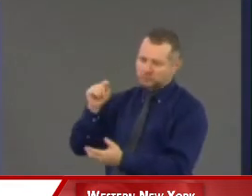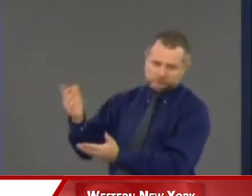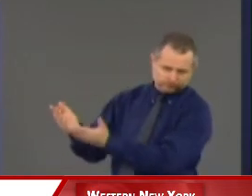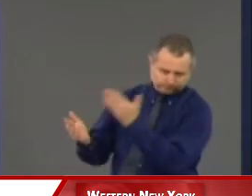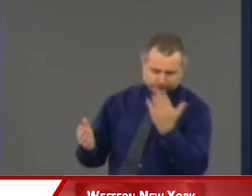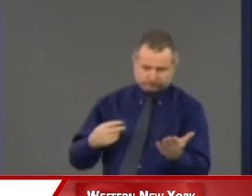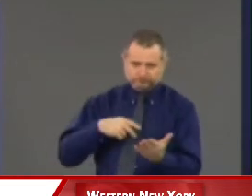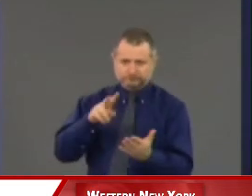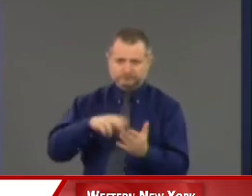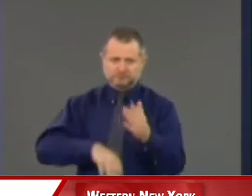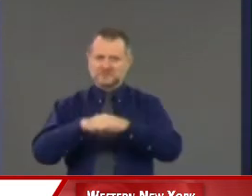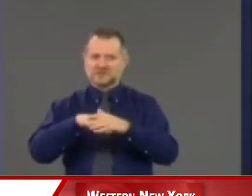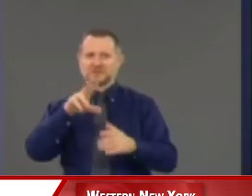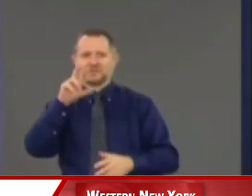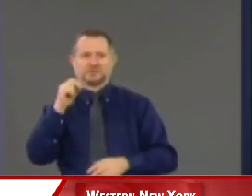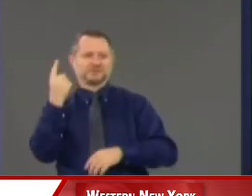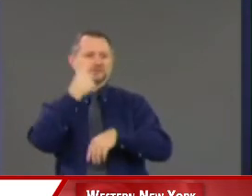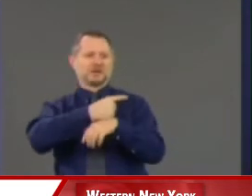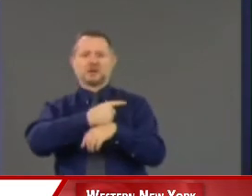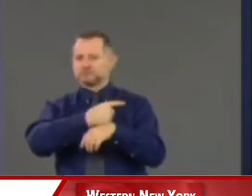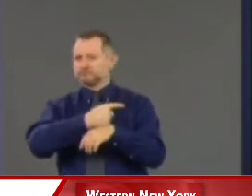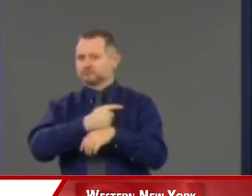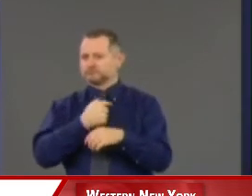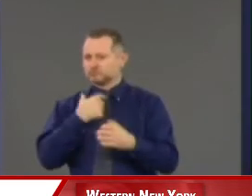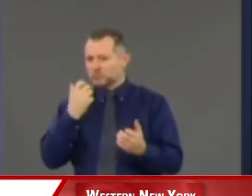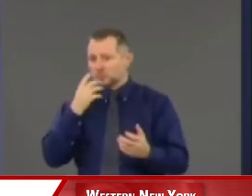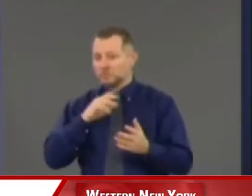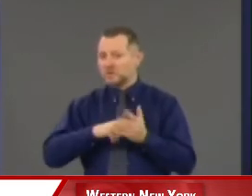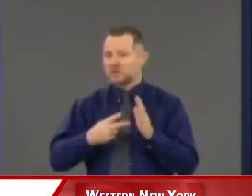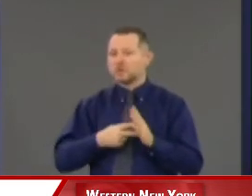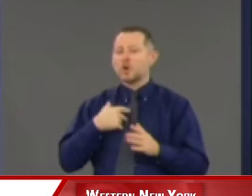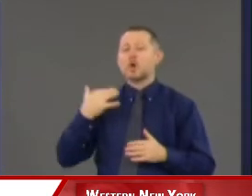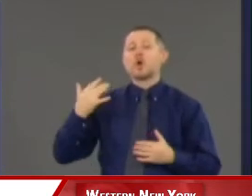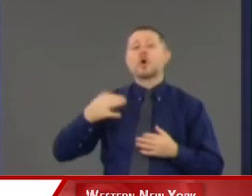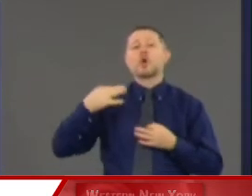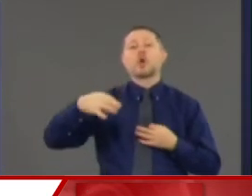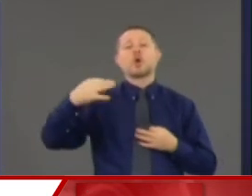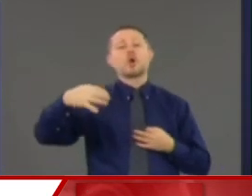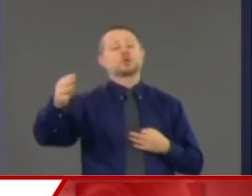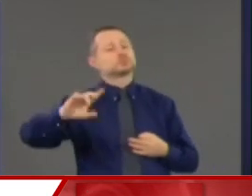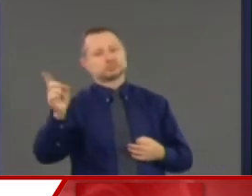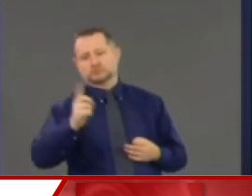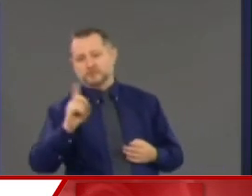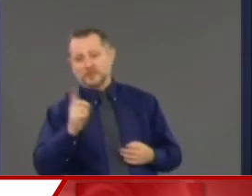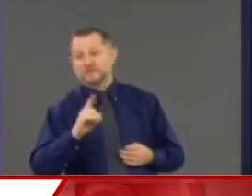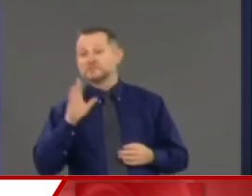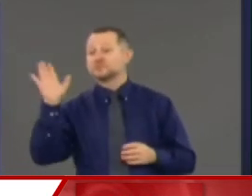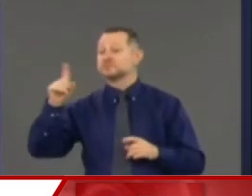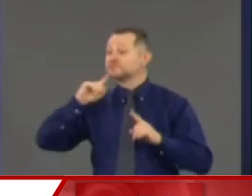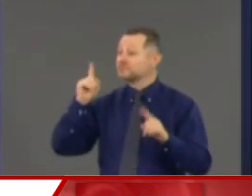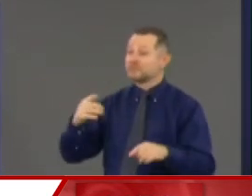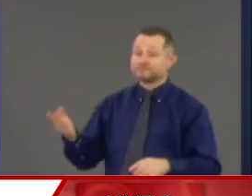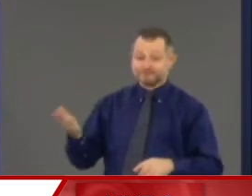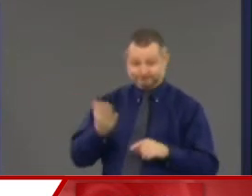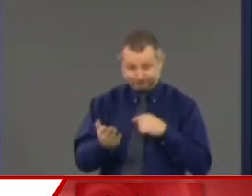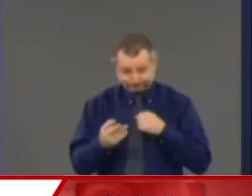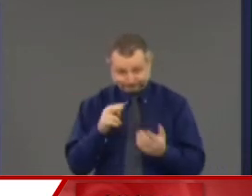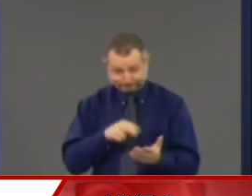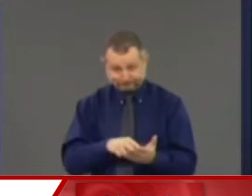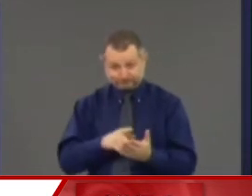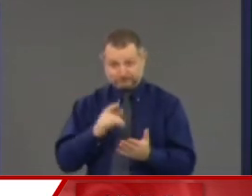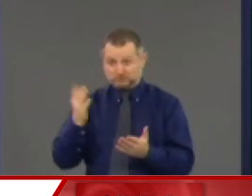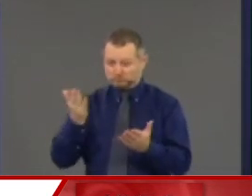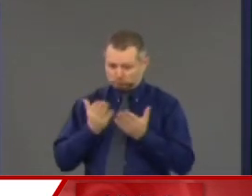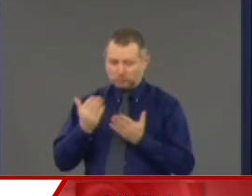days, this is not kick the can. And if that report says, whatever that report says, I will do. Right?